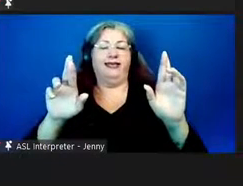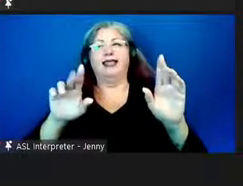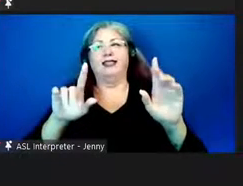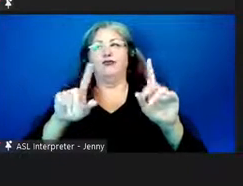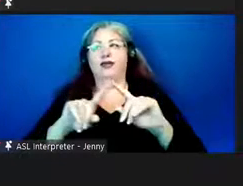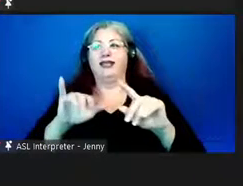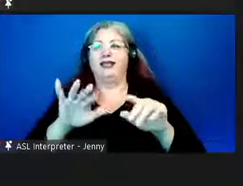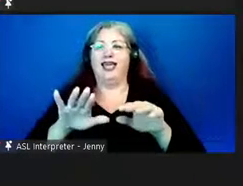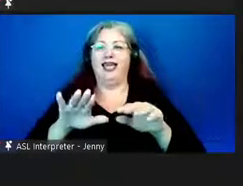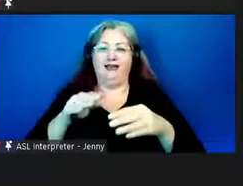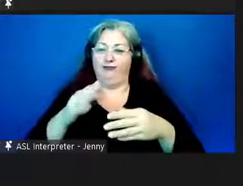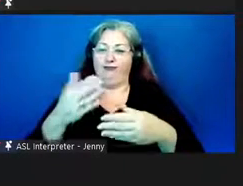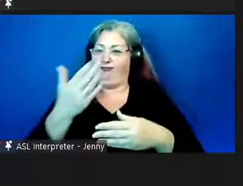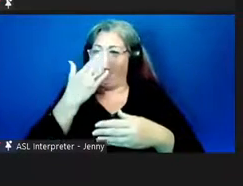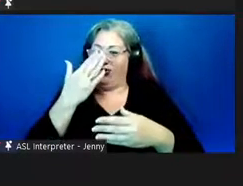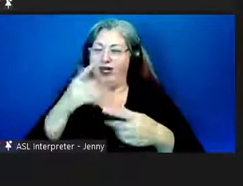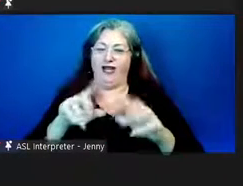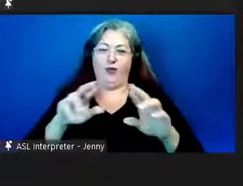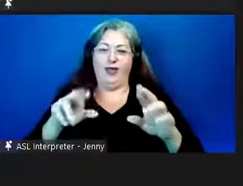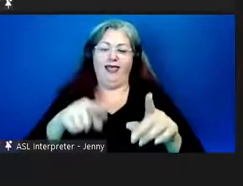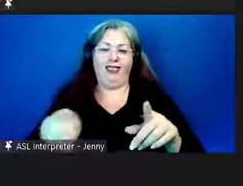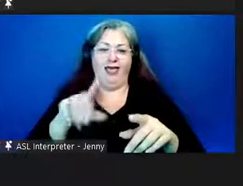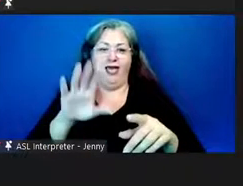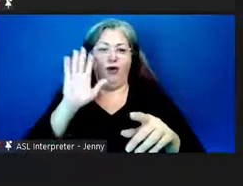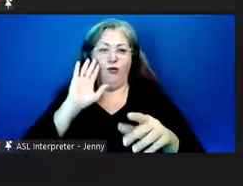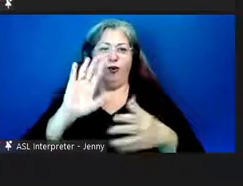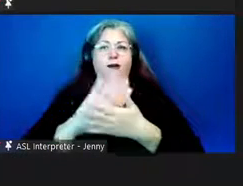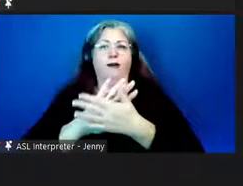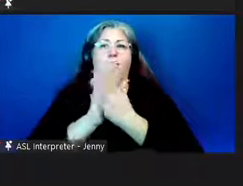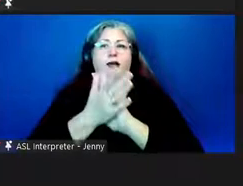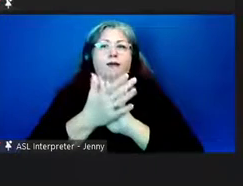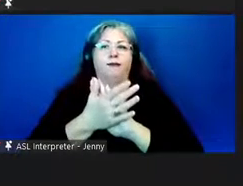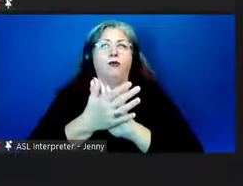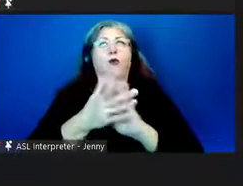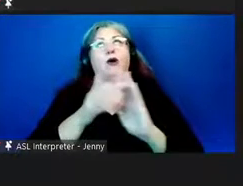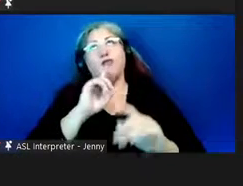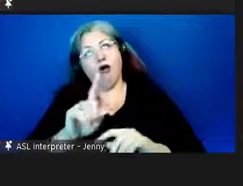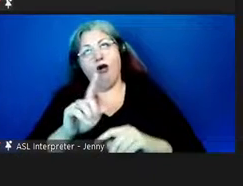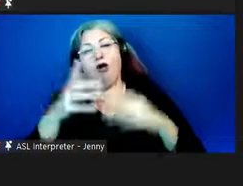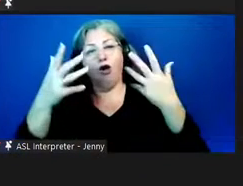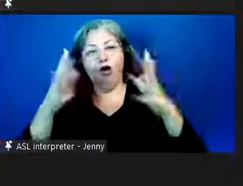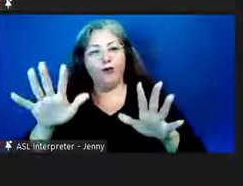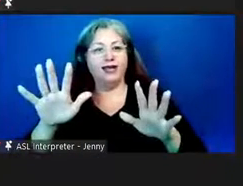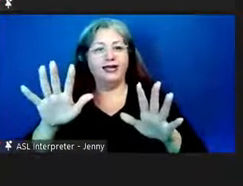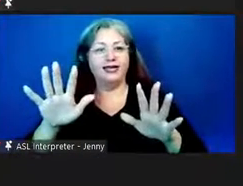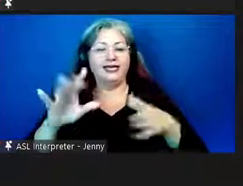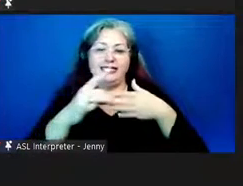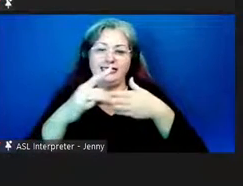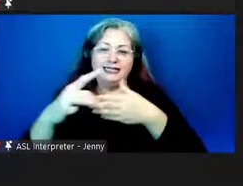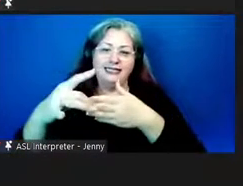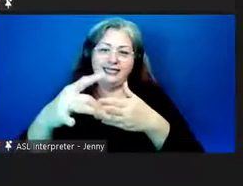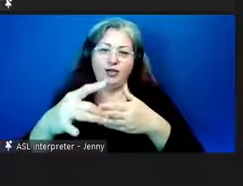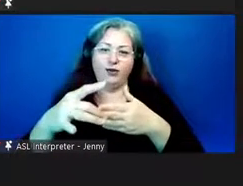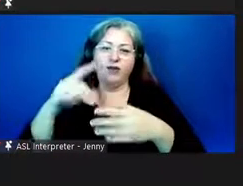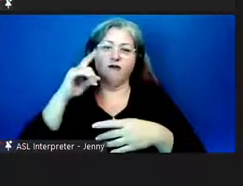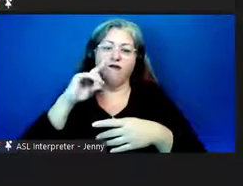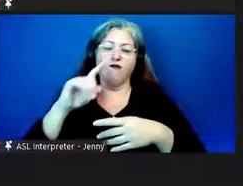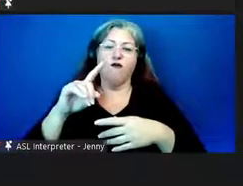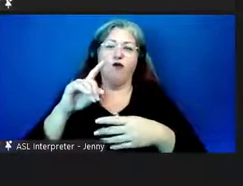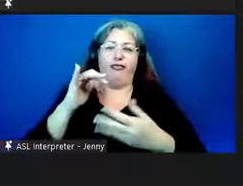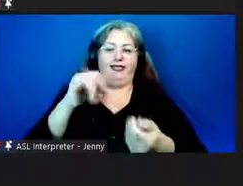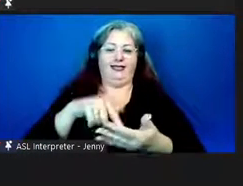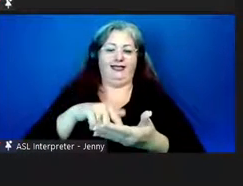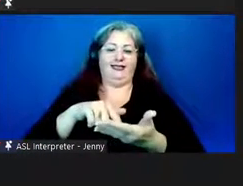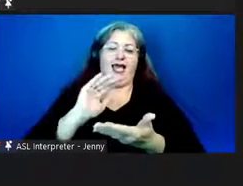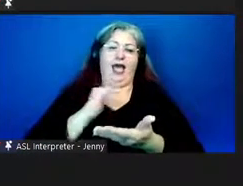say, and they are going to be the, they are the steering paddle for the craft of this,